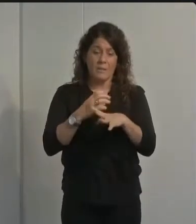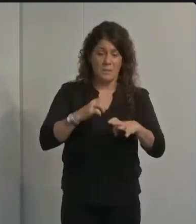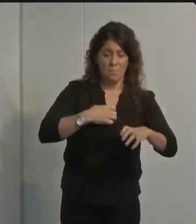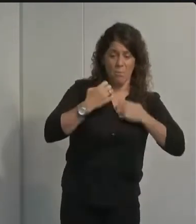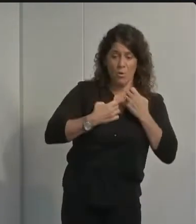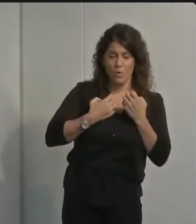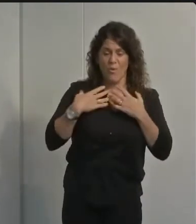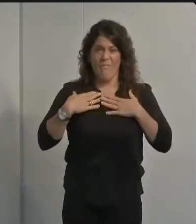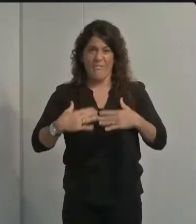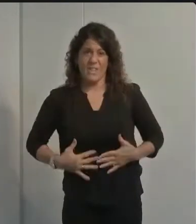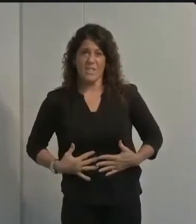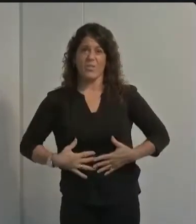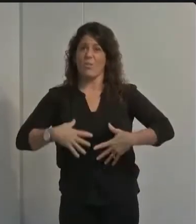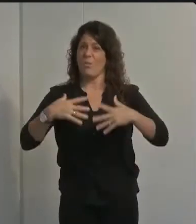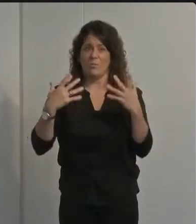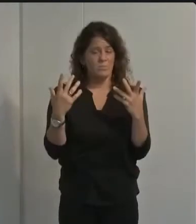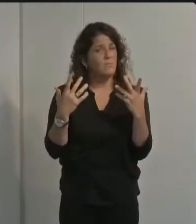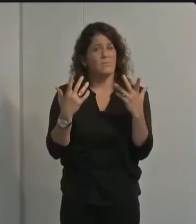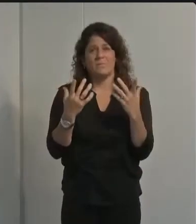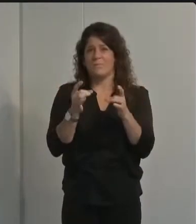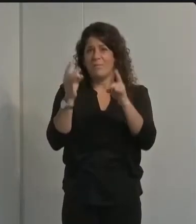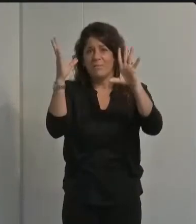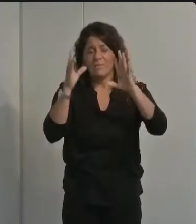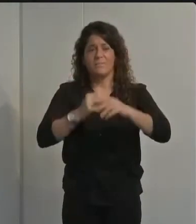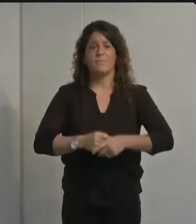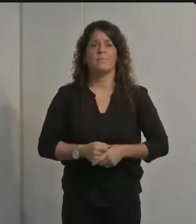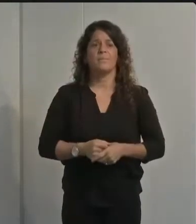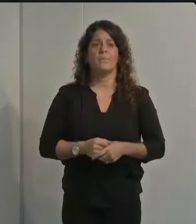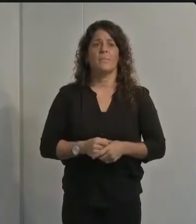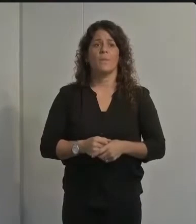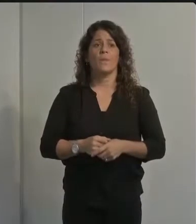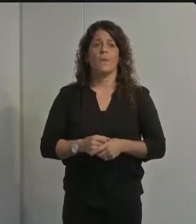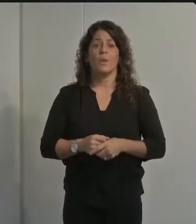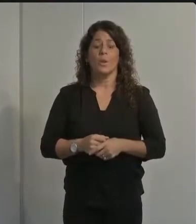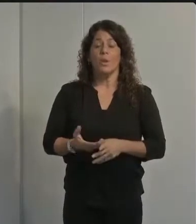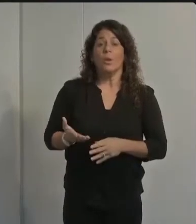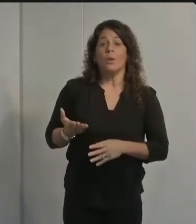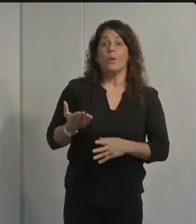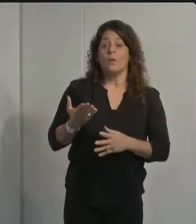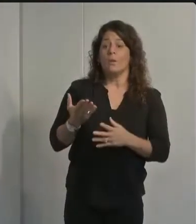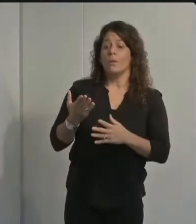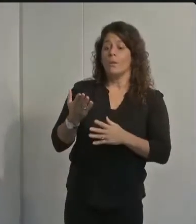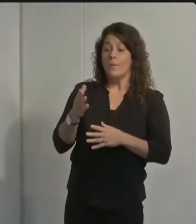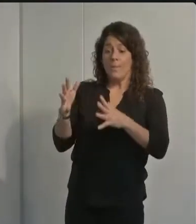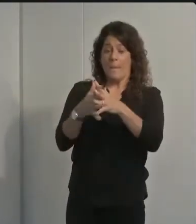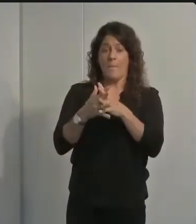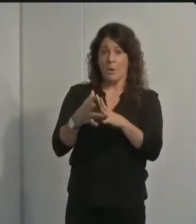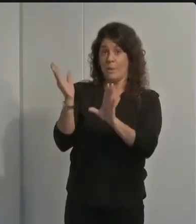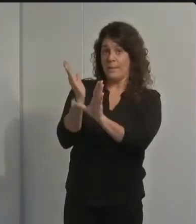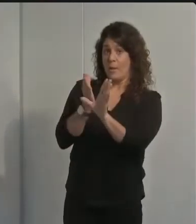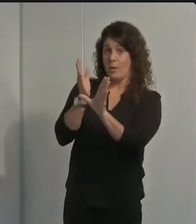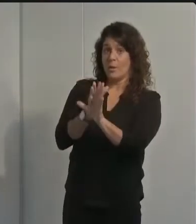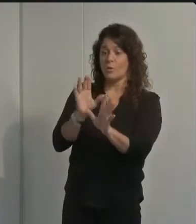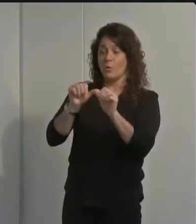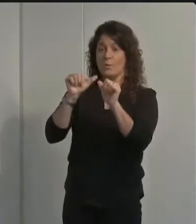earlier this year the american i'm sorry yeah the american psychological association conducted a stress